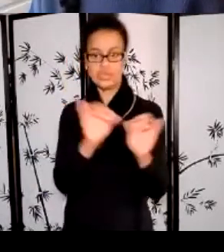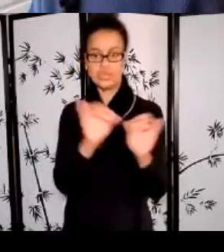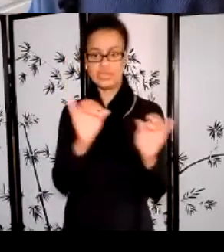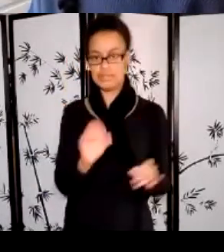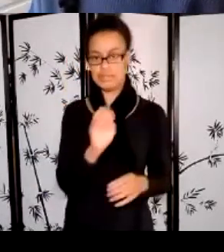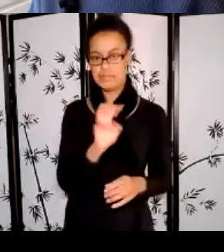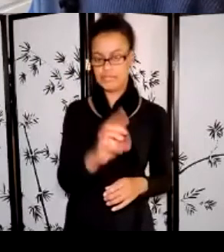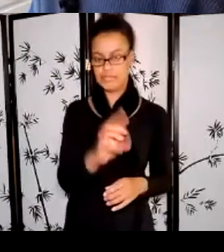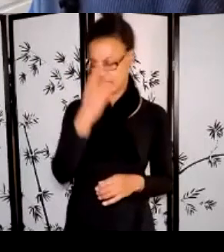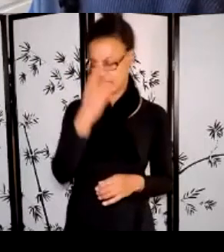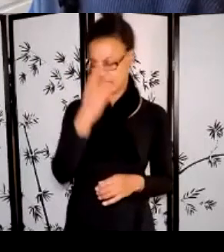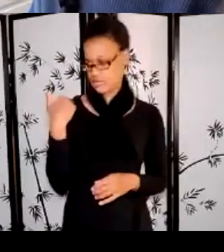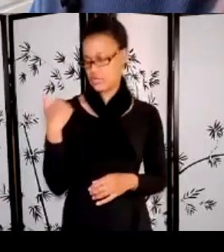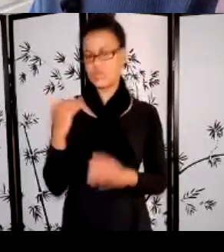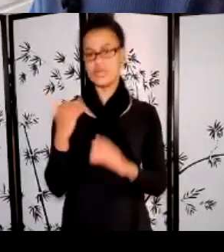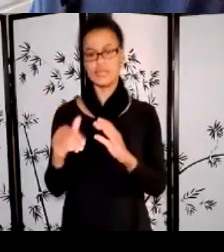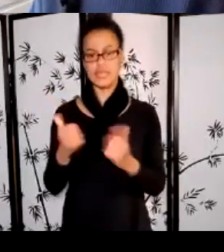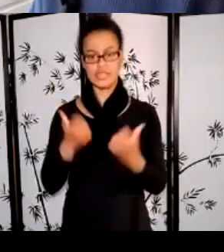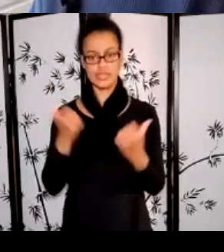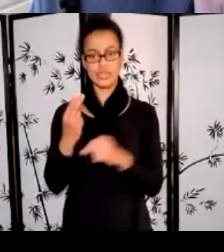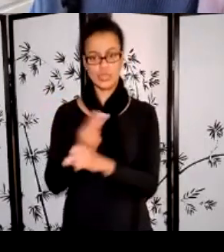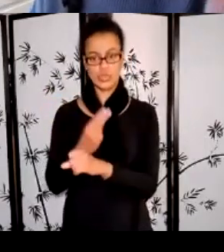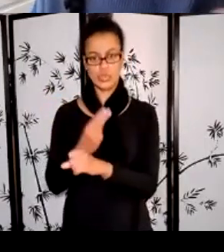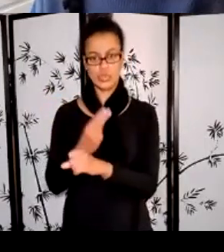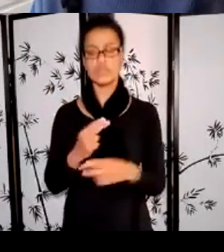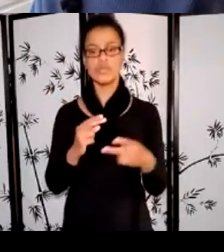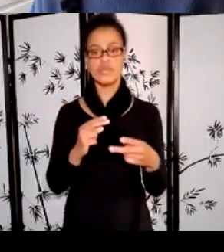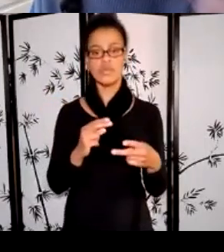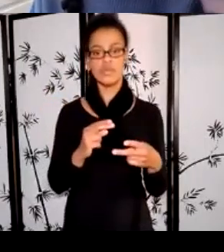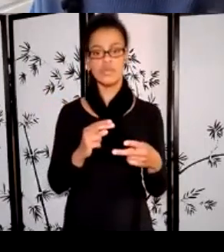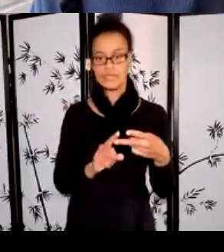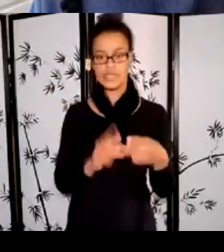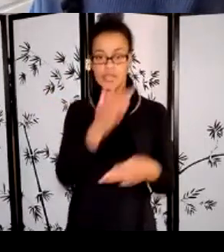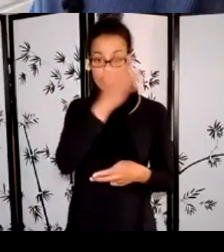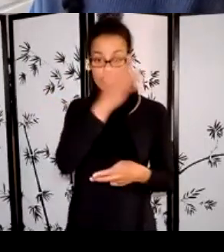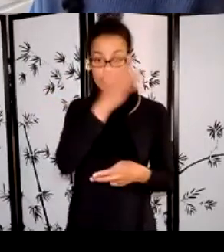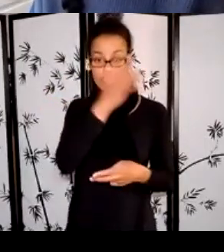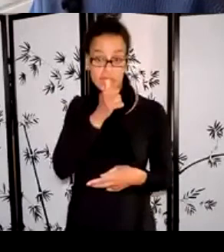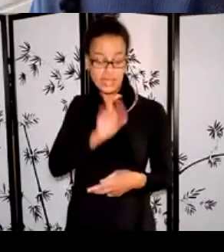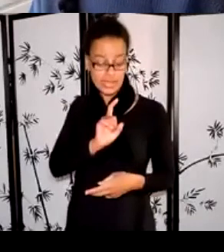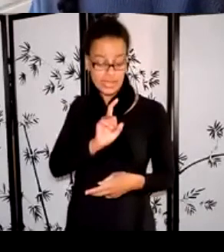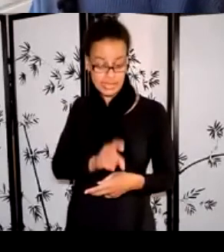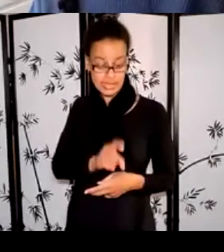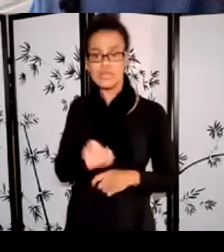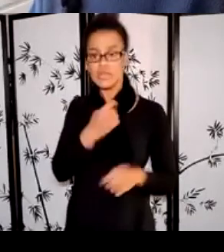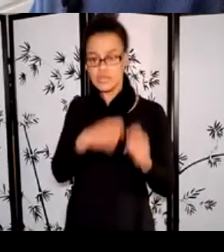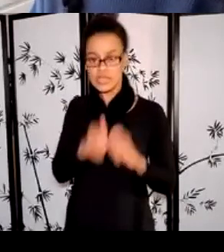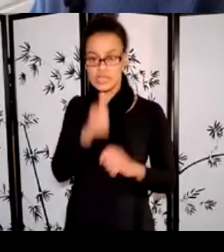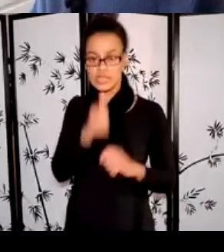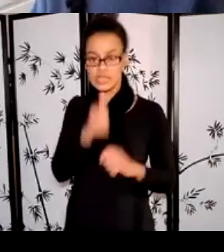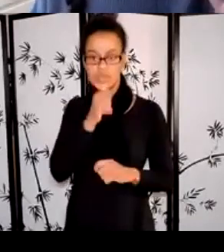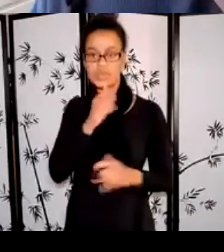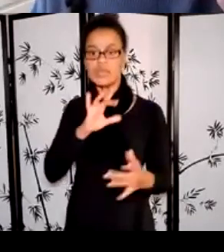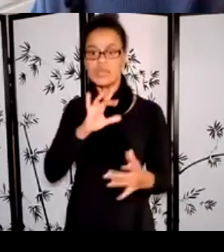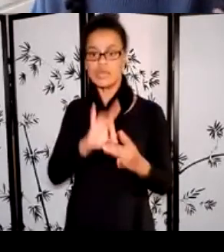used and select the forgot password option to reset your password and log into the new system. Later on, we will be